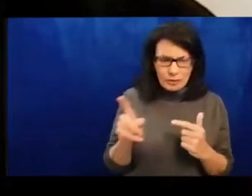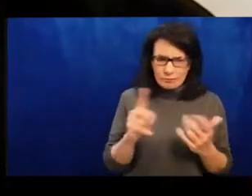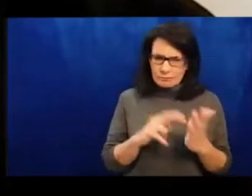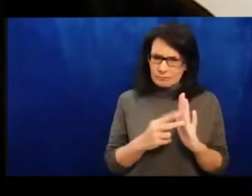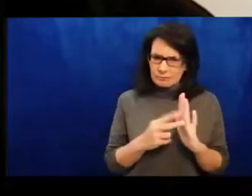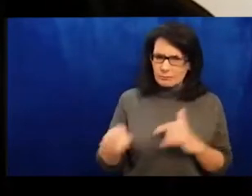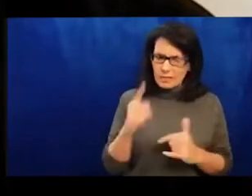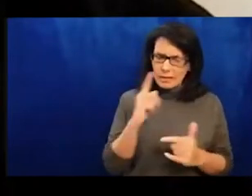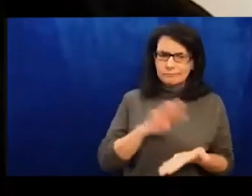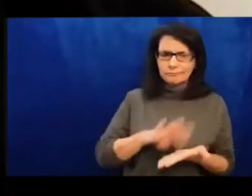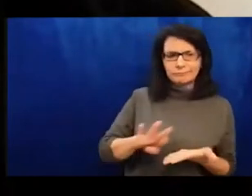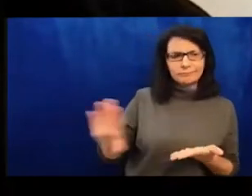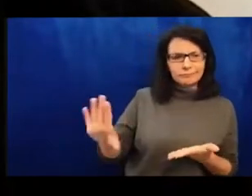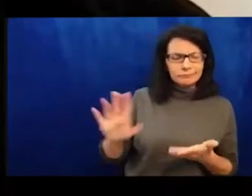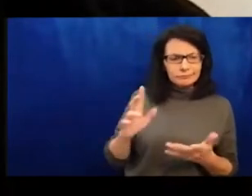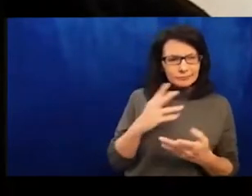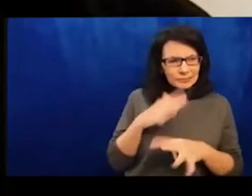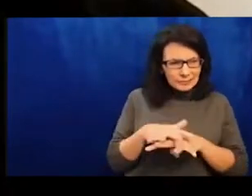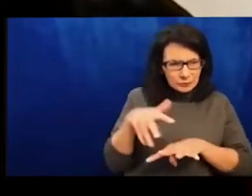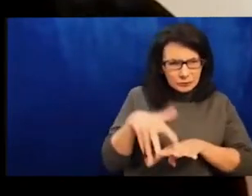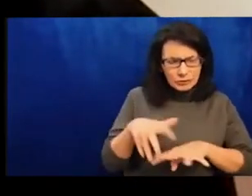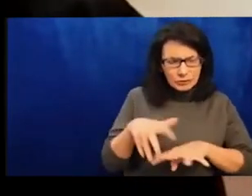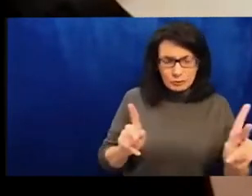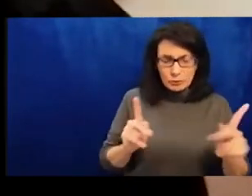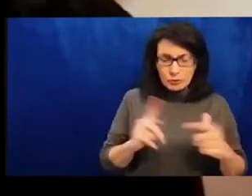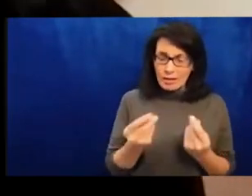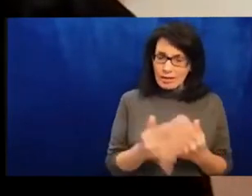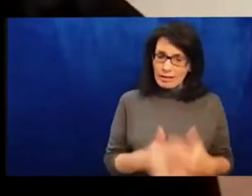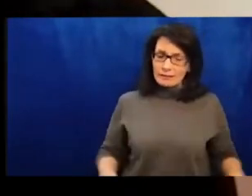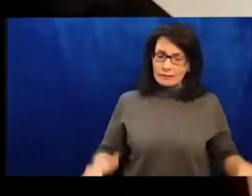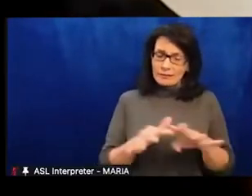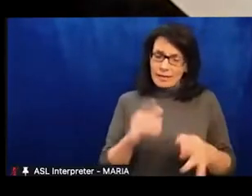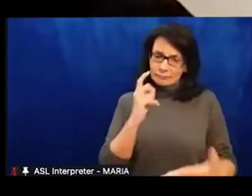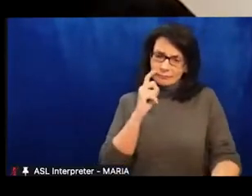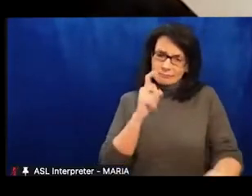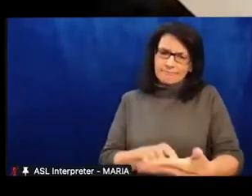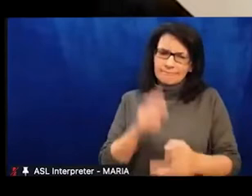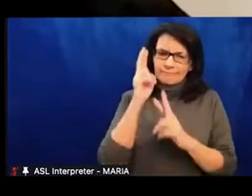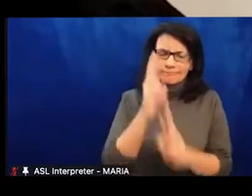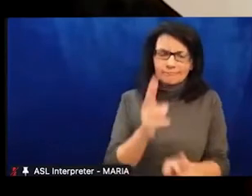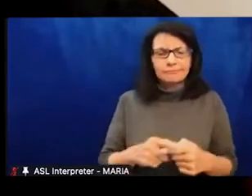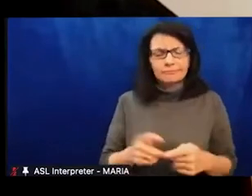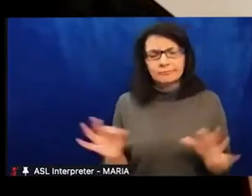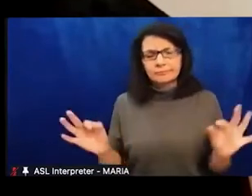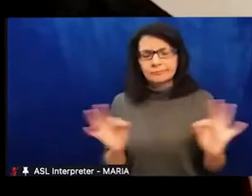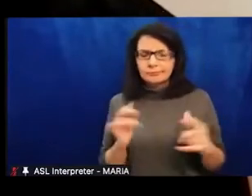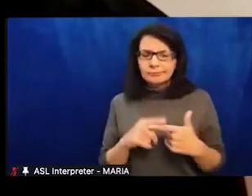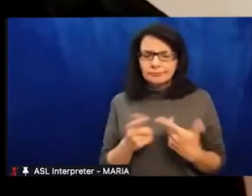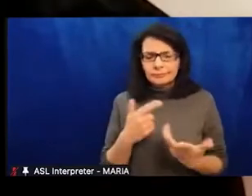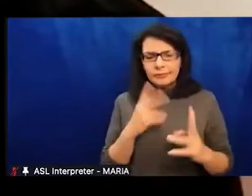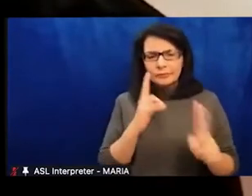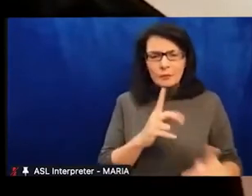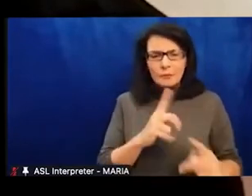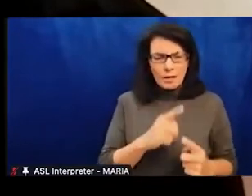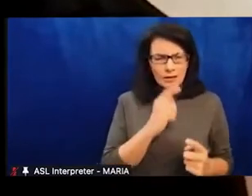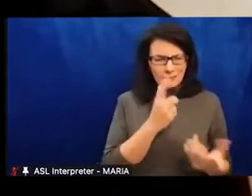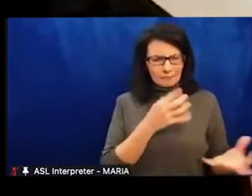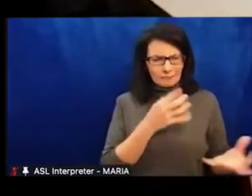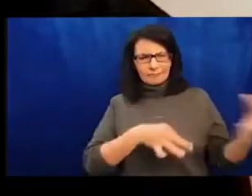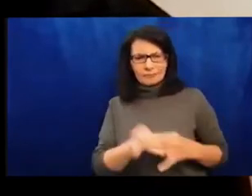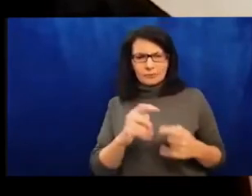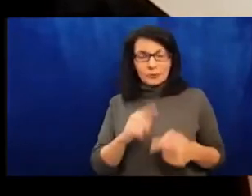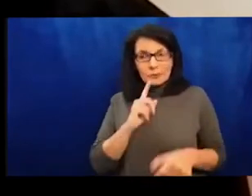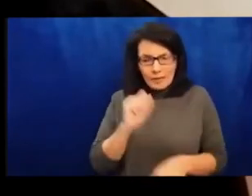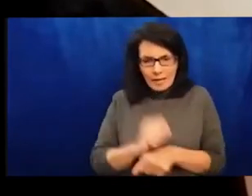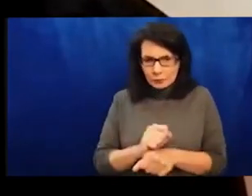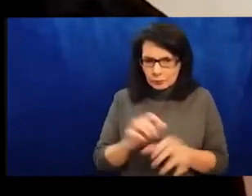As occupiers of this territory, we recognize the continual displacement of Native people. We recognize that our presence on